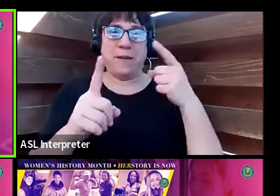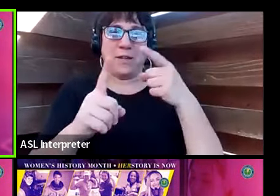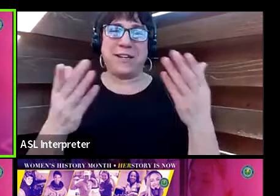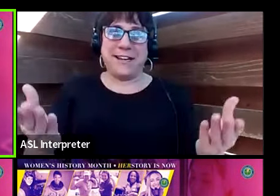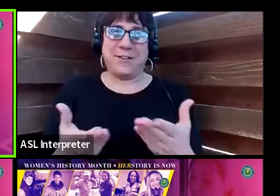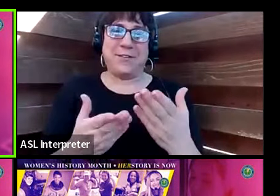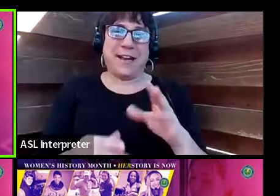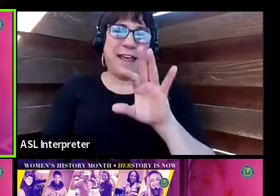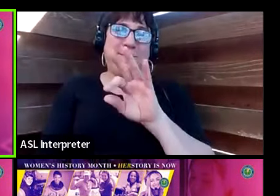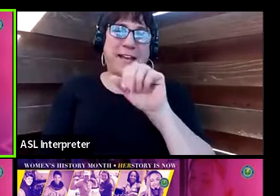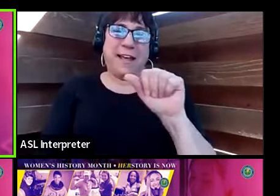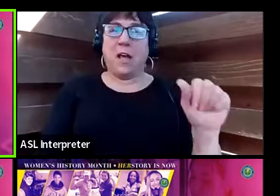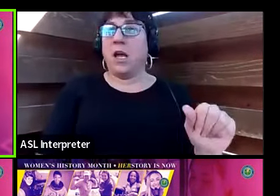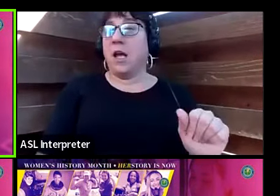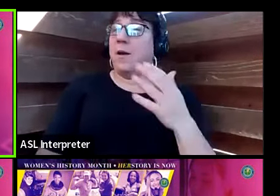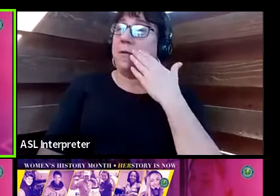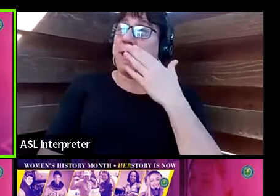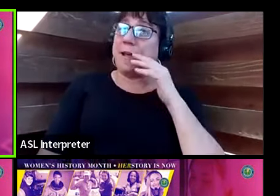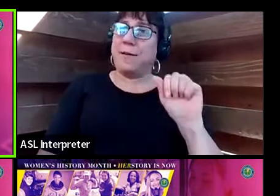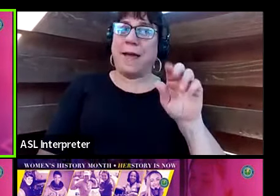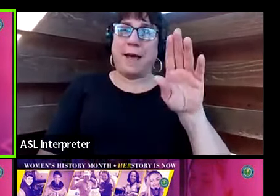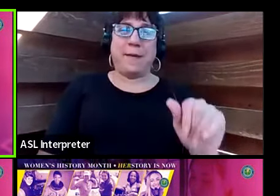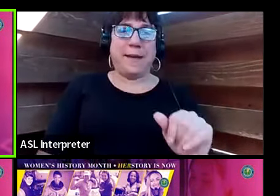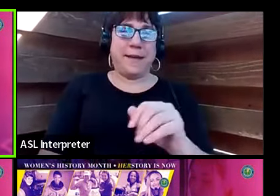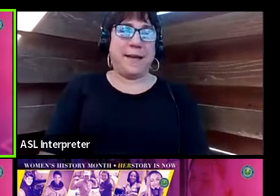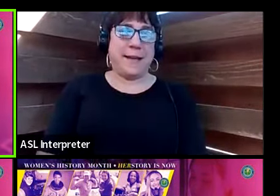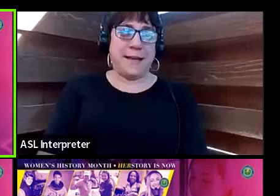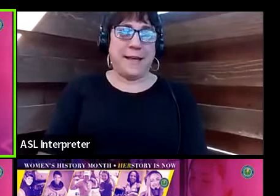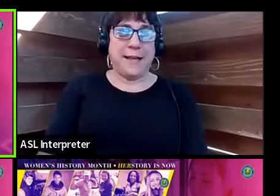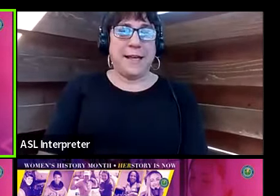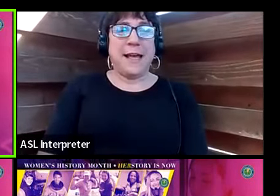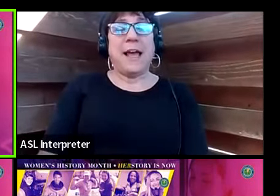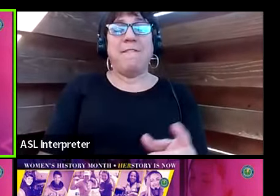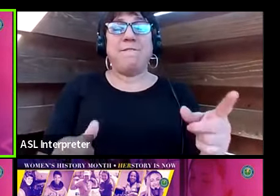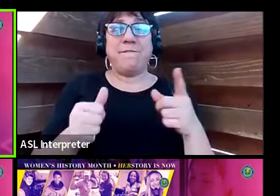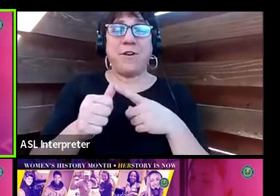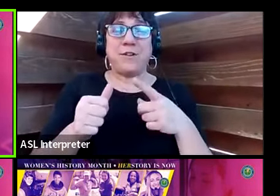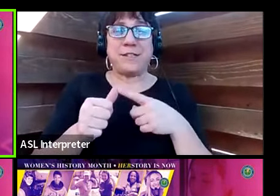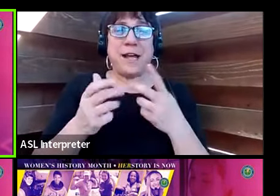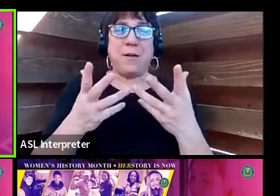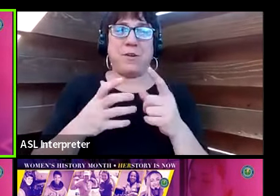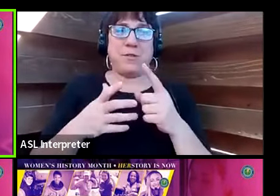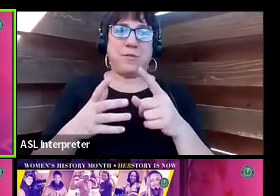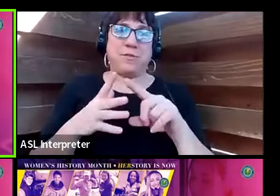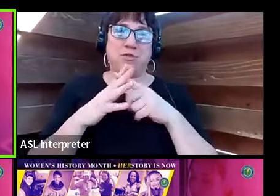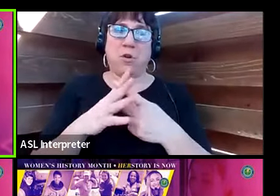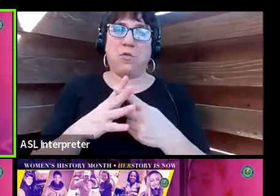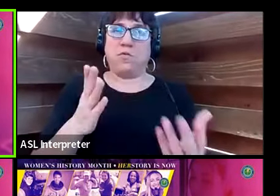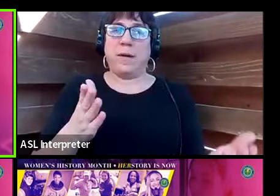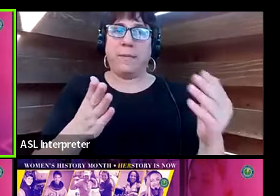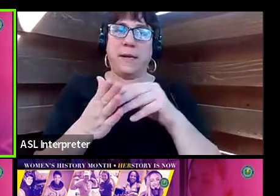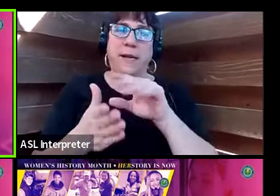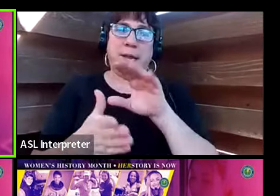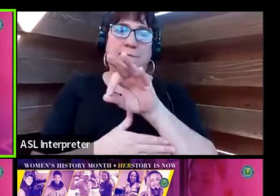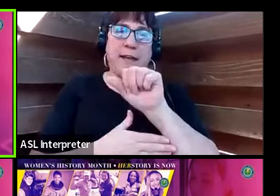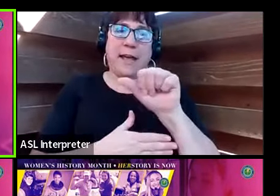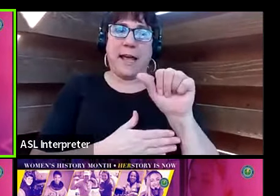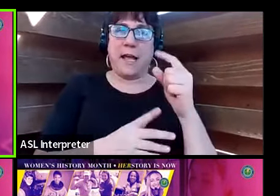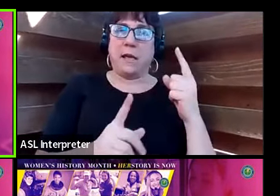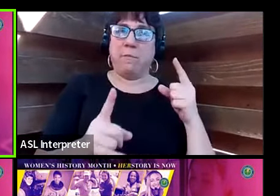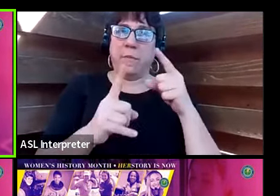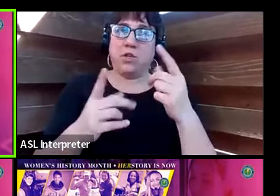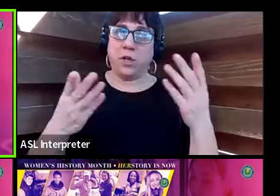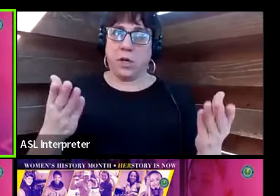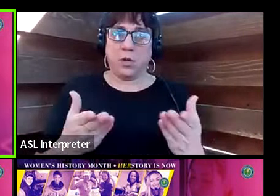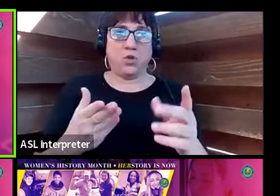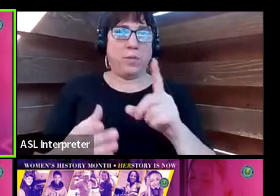Thanks, Abby. All right. Wasn't expecting me next. Okay. Let me first start with reiterating the FAA mission. Our mission here